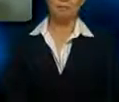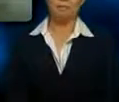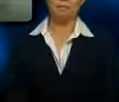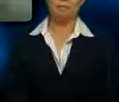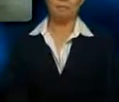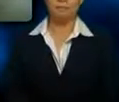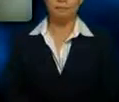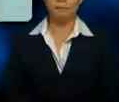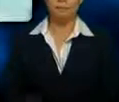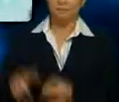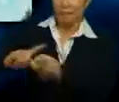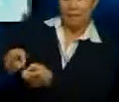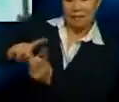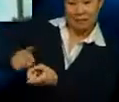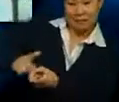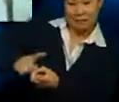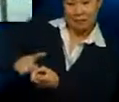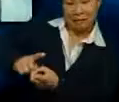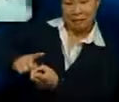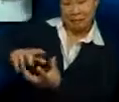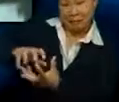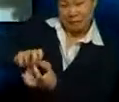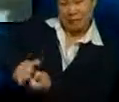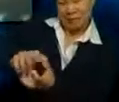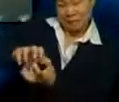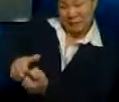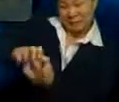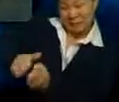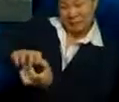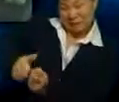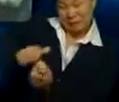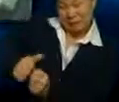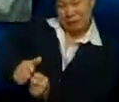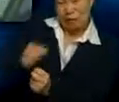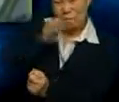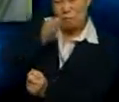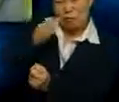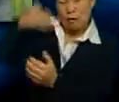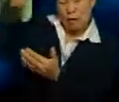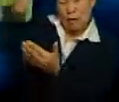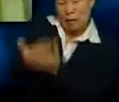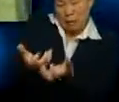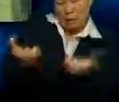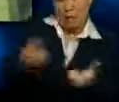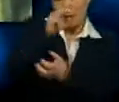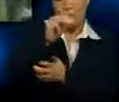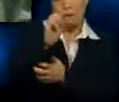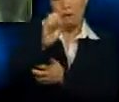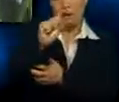The digester will infuse the fruitlets with continuous heat, which will further separate the mesocarp from its kernel.